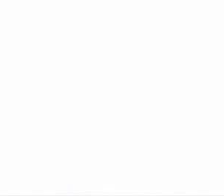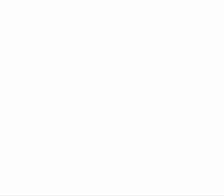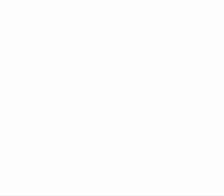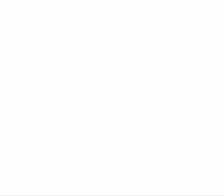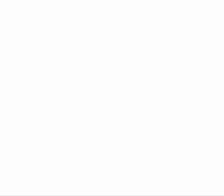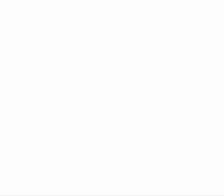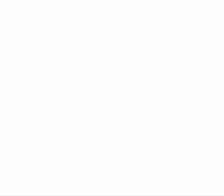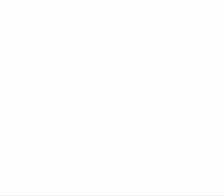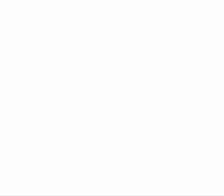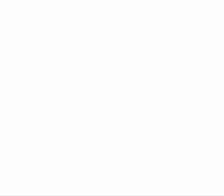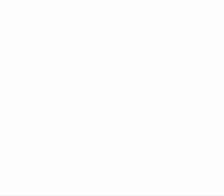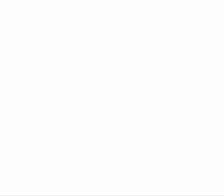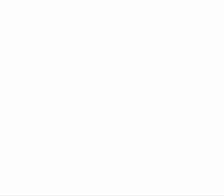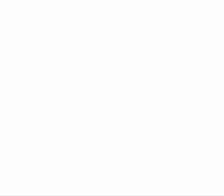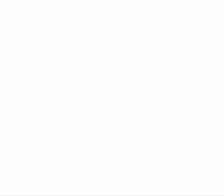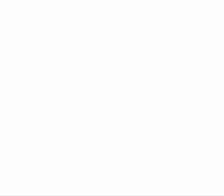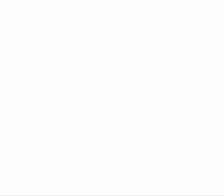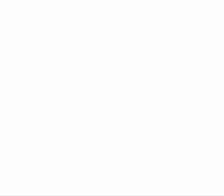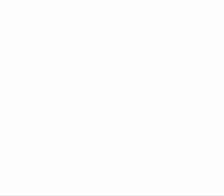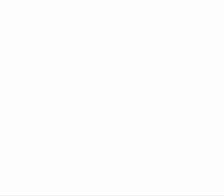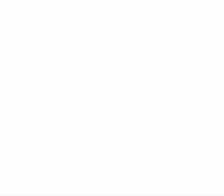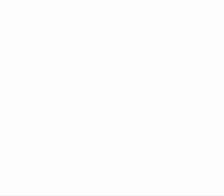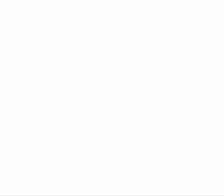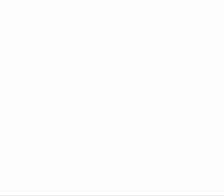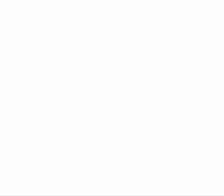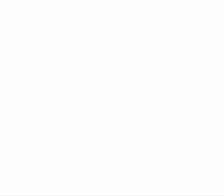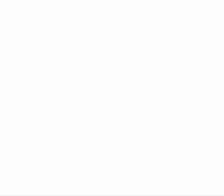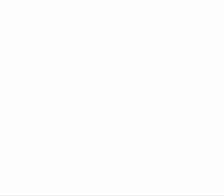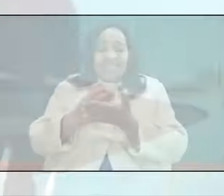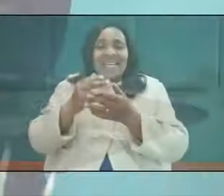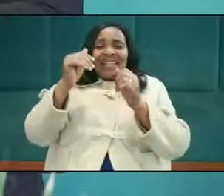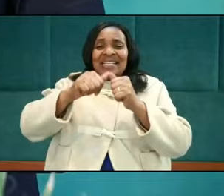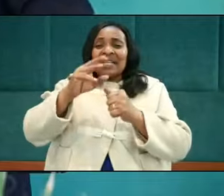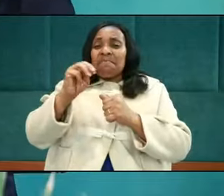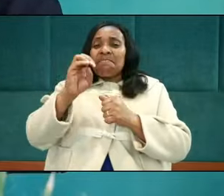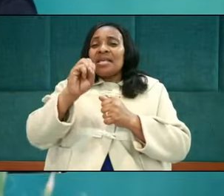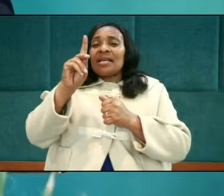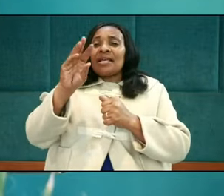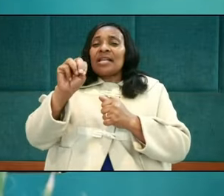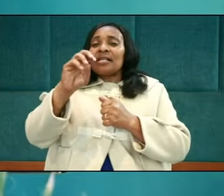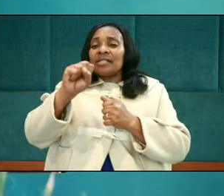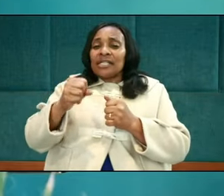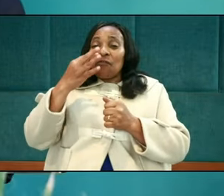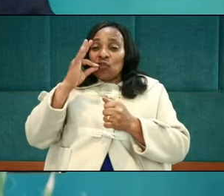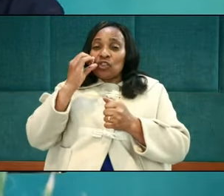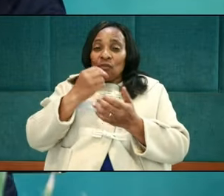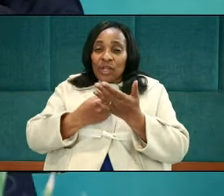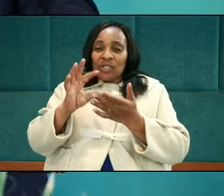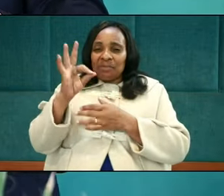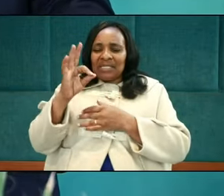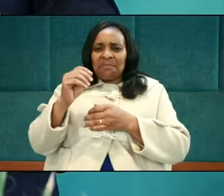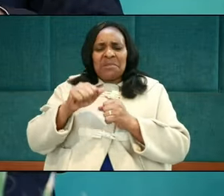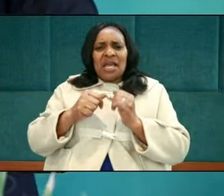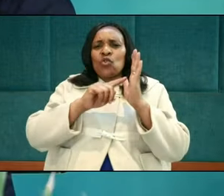Meekness is the fruit of the Holy Spirit. Meekness is the fruit of the Holy Spirit. And I